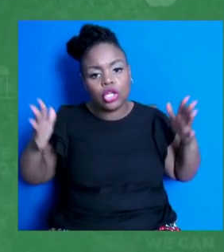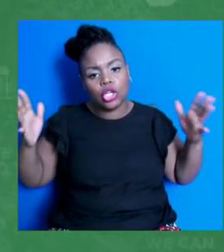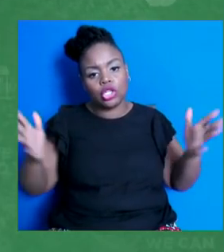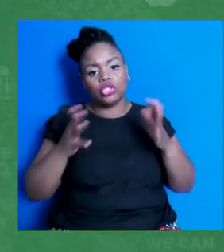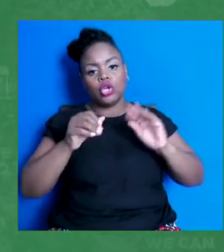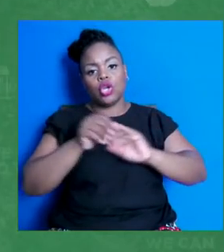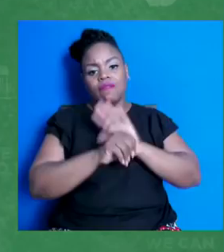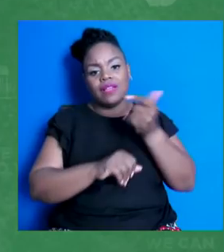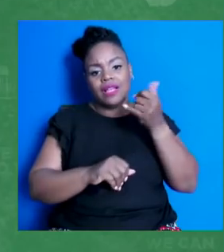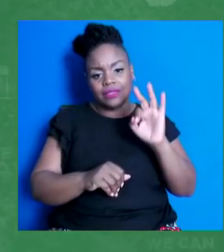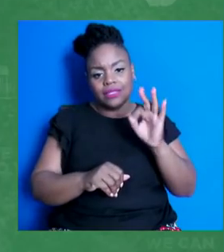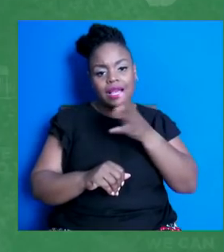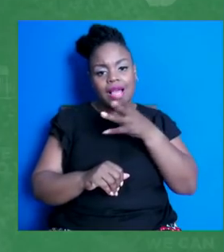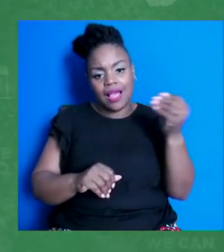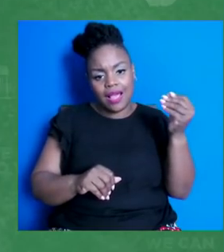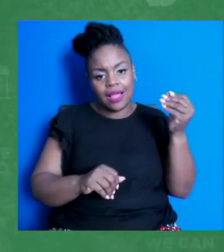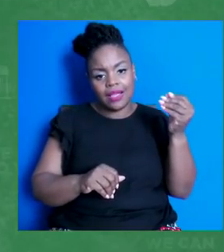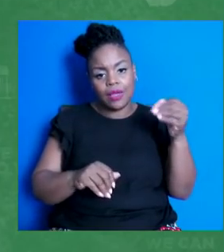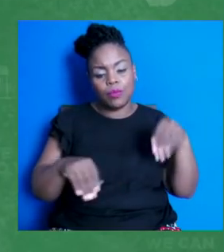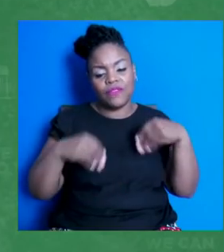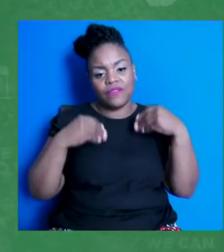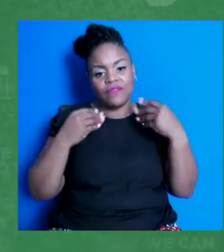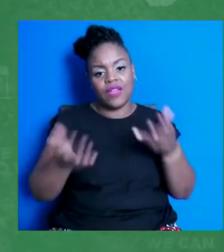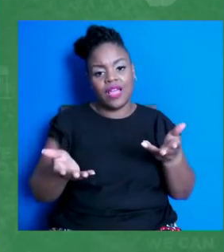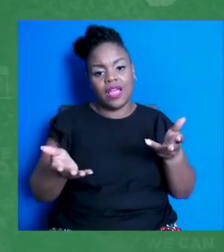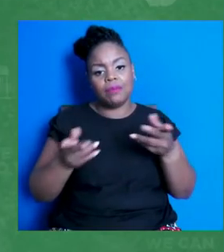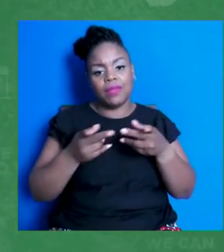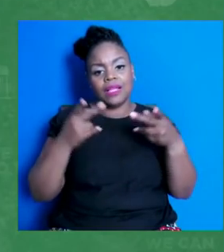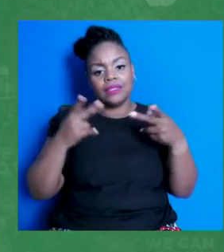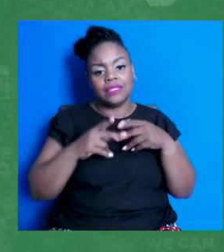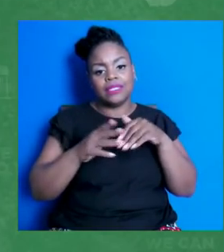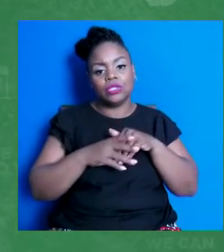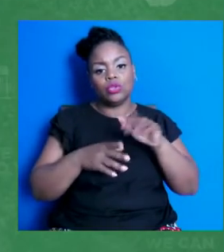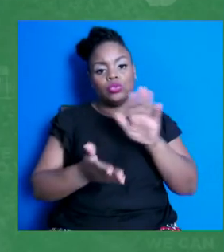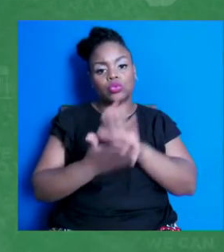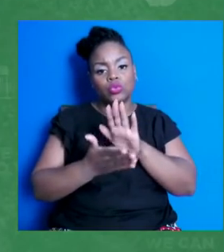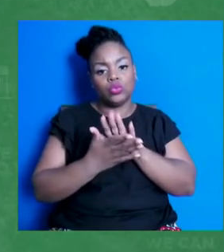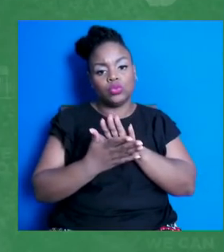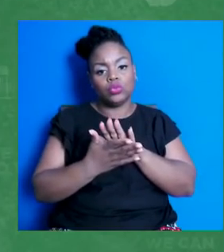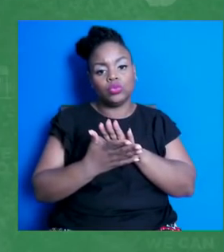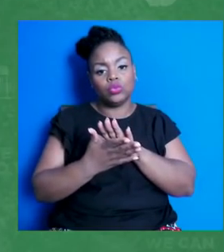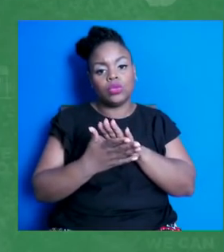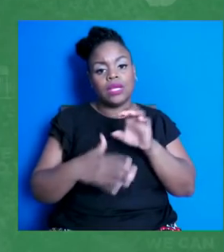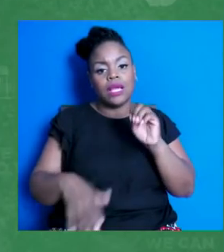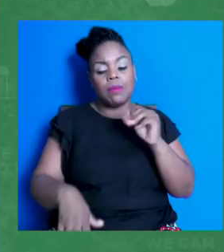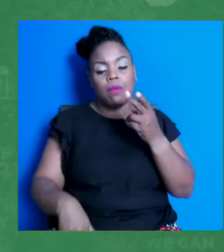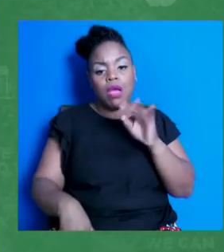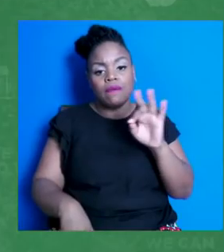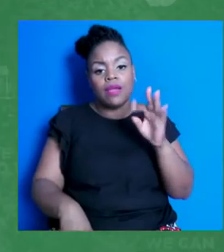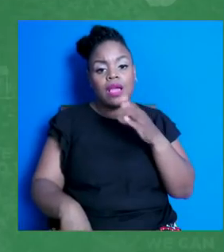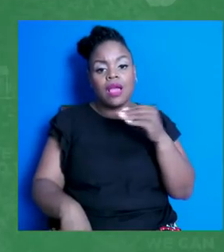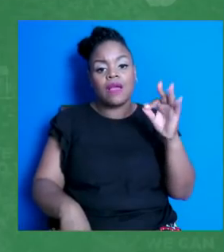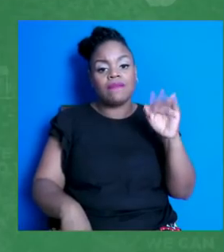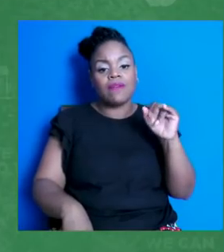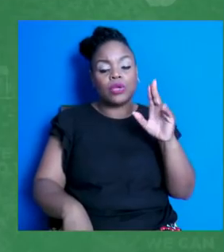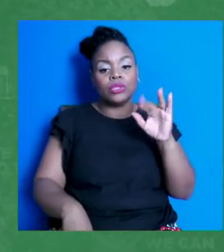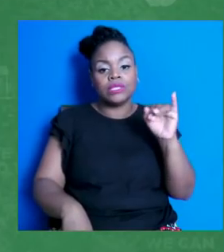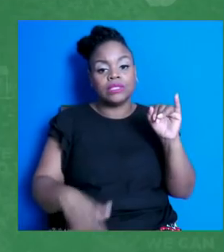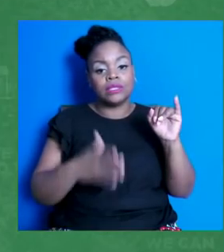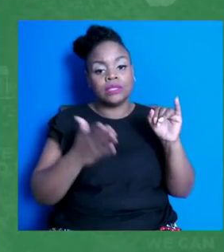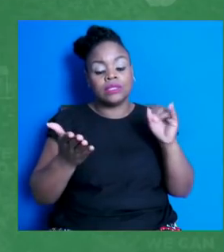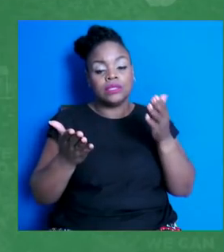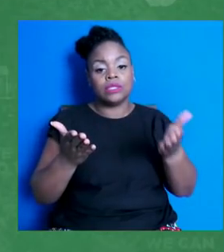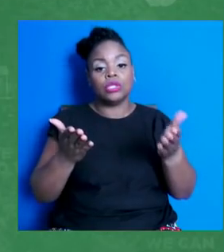school. And Dr. Fauci and Mr. Emhoff, you are our heroes, but we need to know our government will protect our right to live with, by